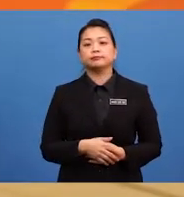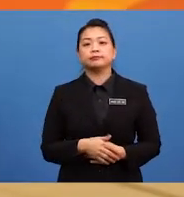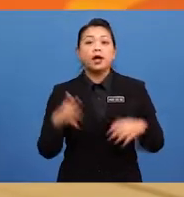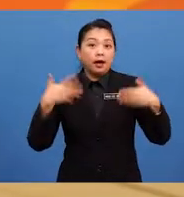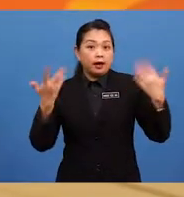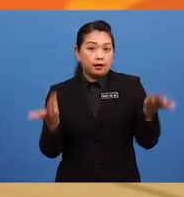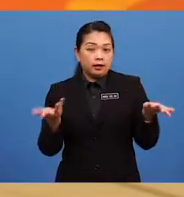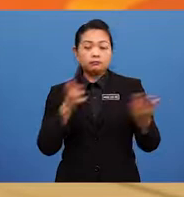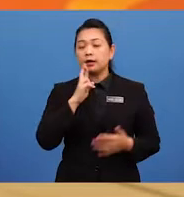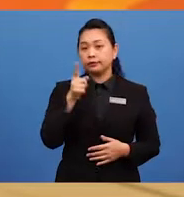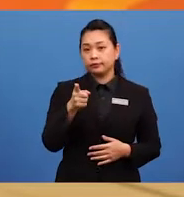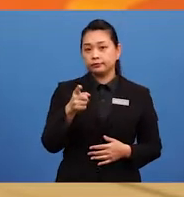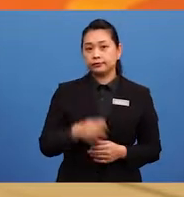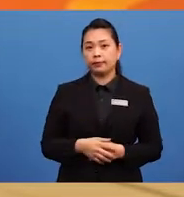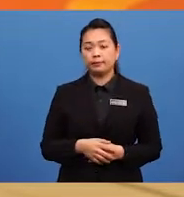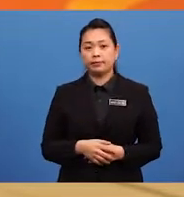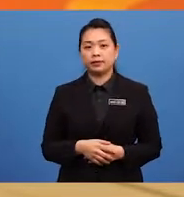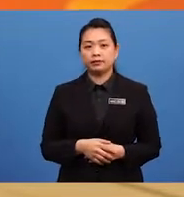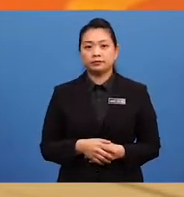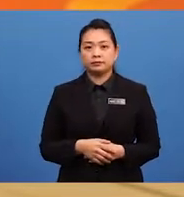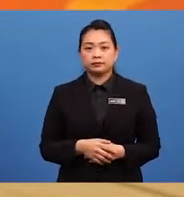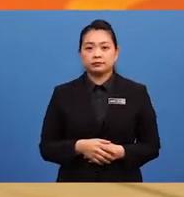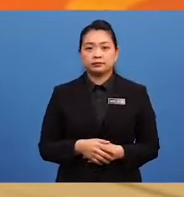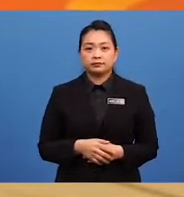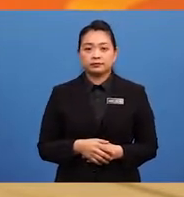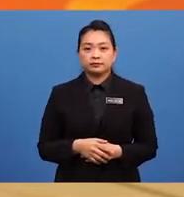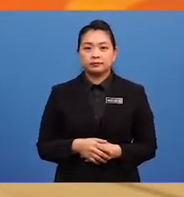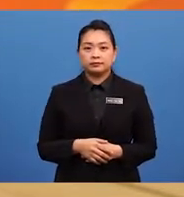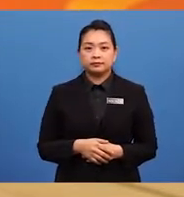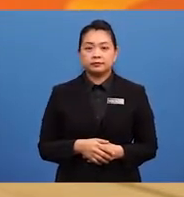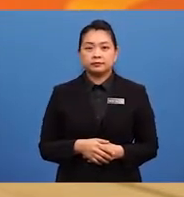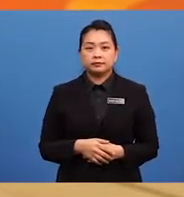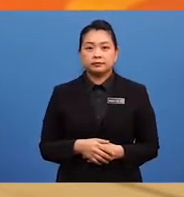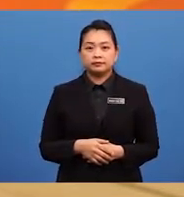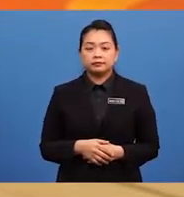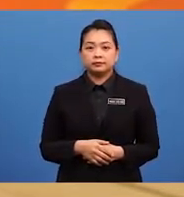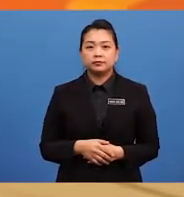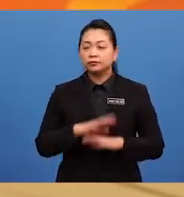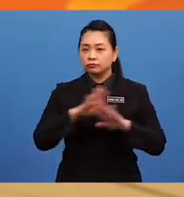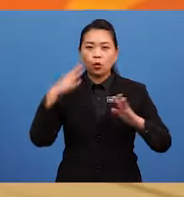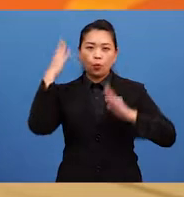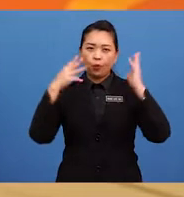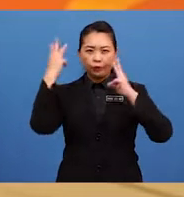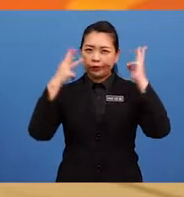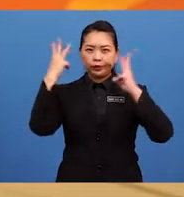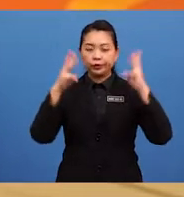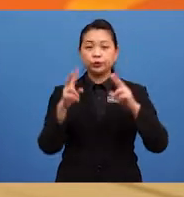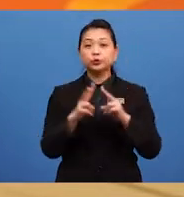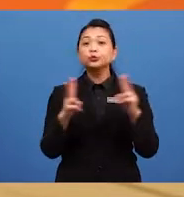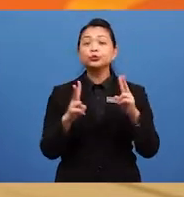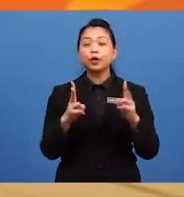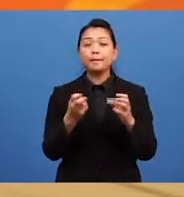coping with all these rules? Are they still tricky to you? Don't worry too much about it, okay?